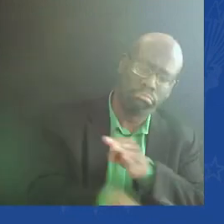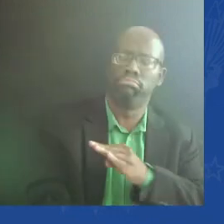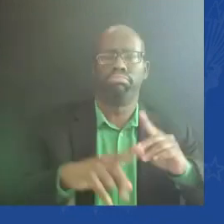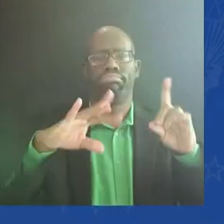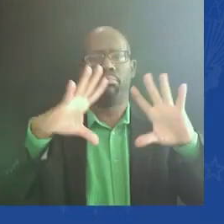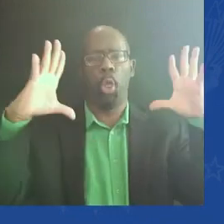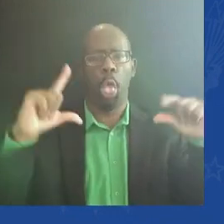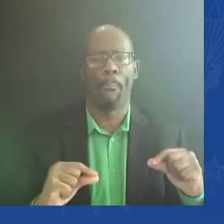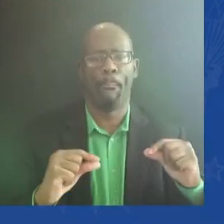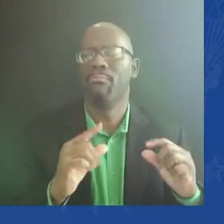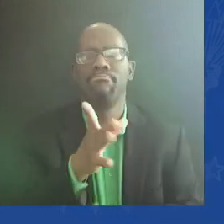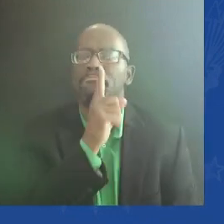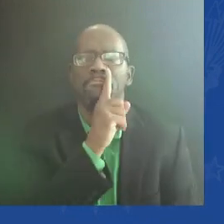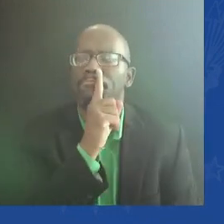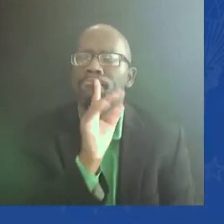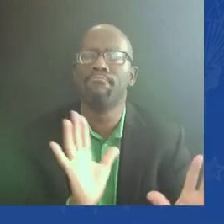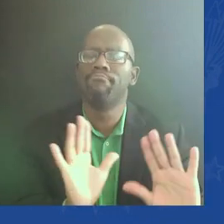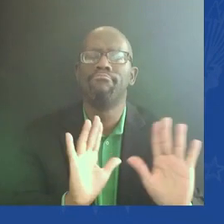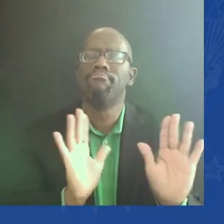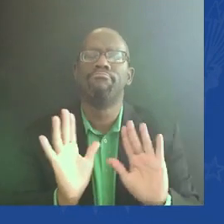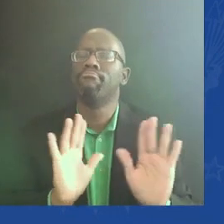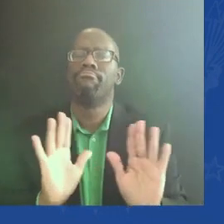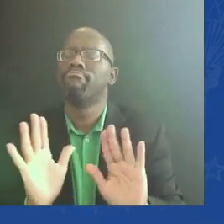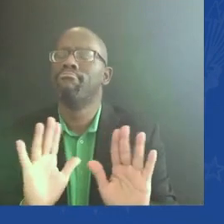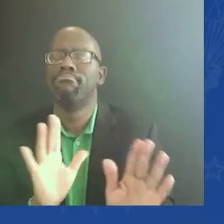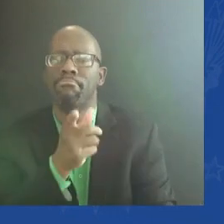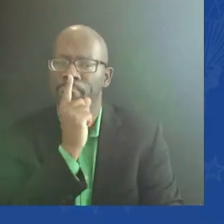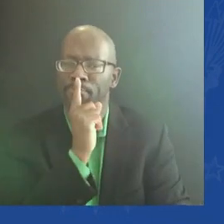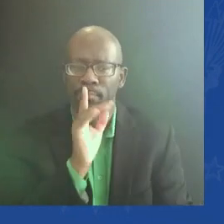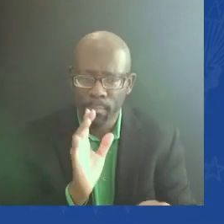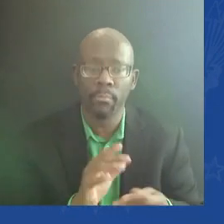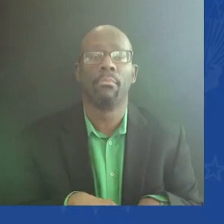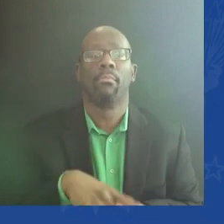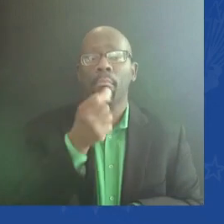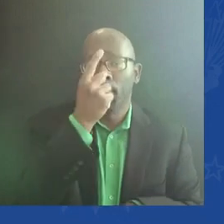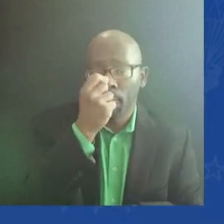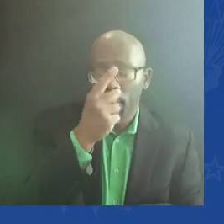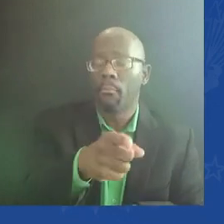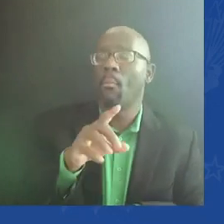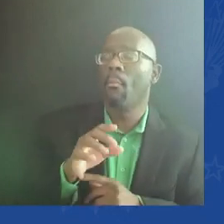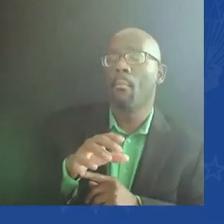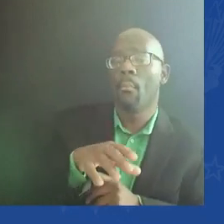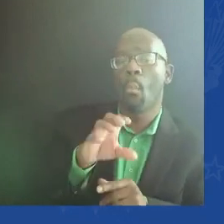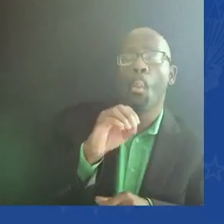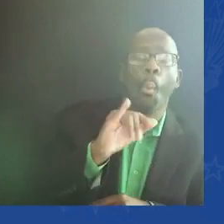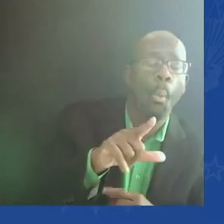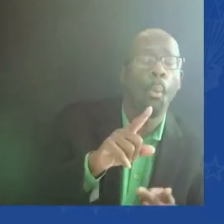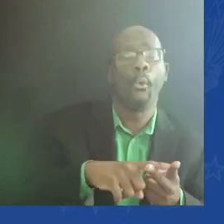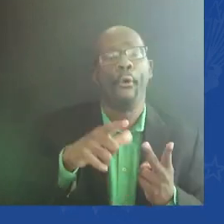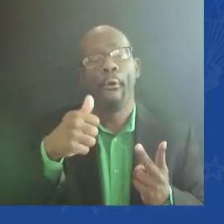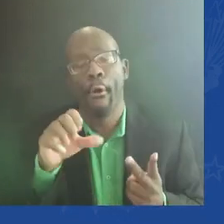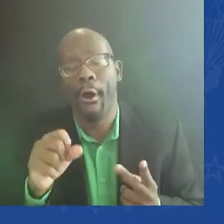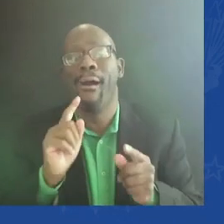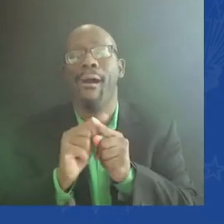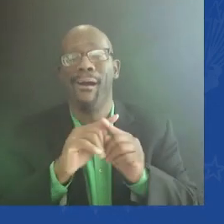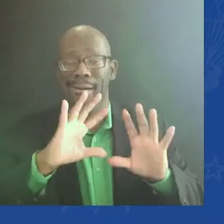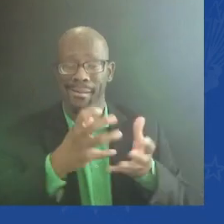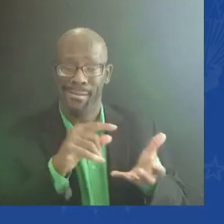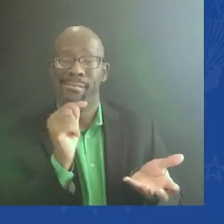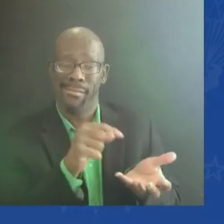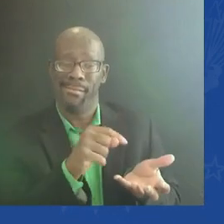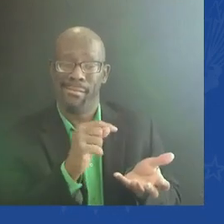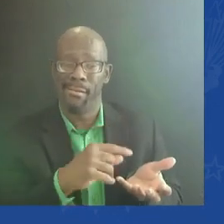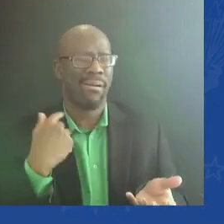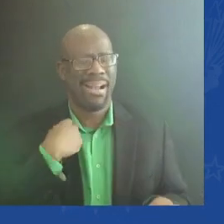engaged in any fossil fuels. We're going to stop subsidizing those fossil fuels. We're going to make significant changes. And it just makes the